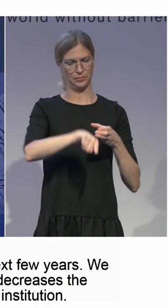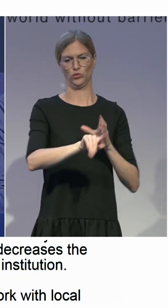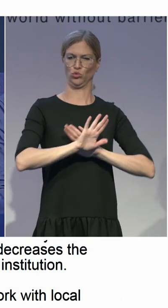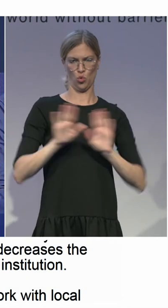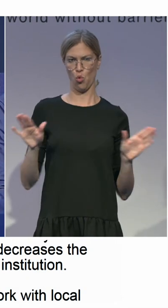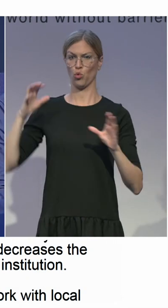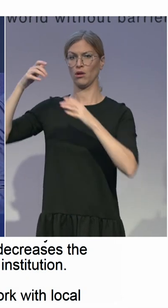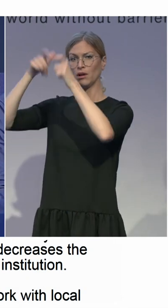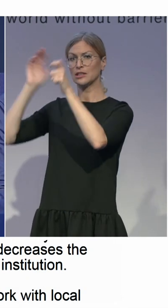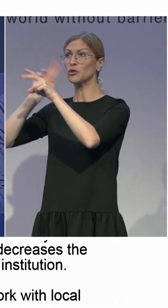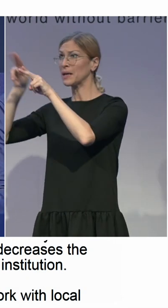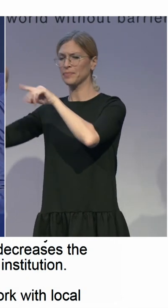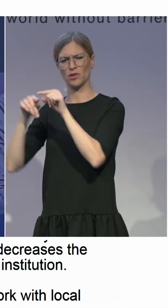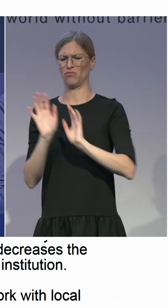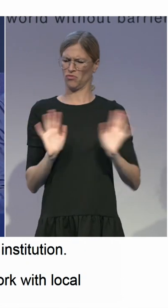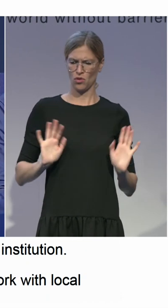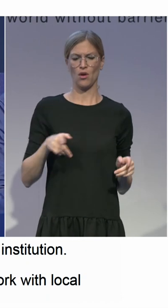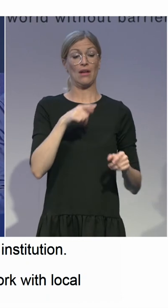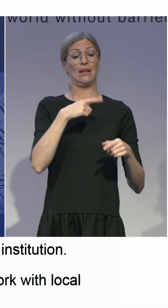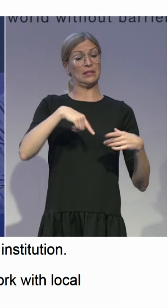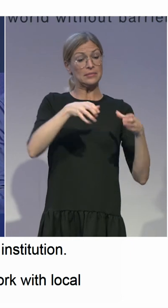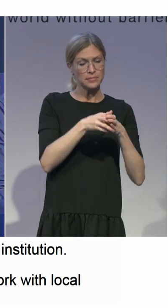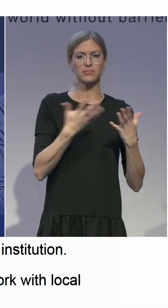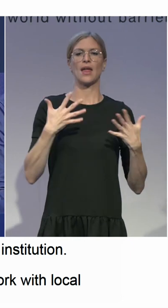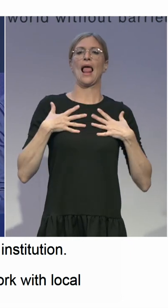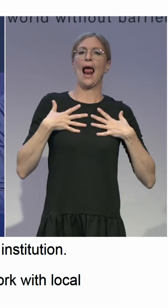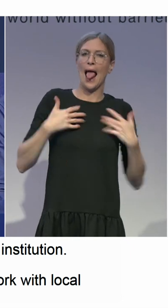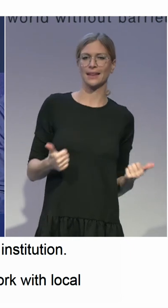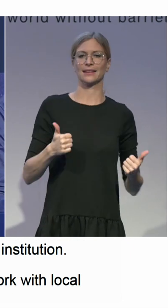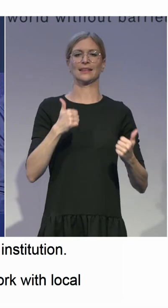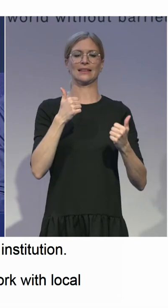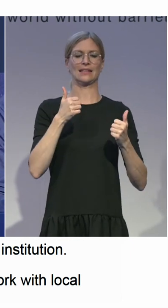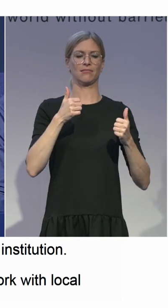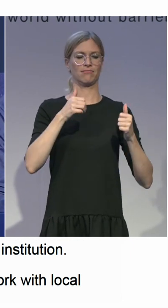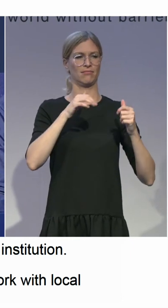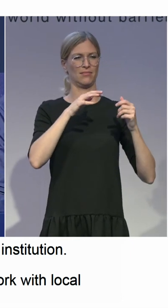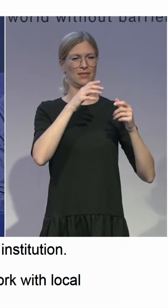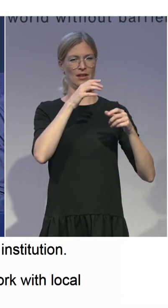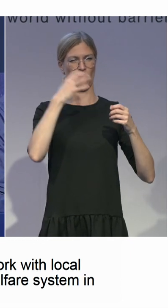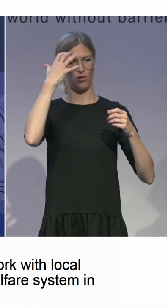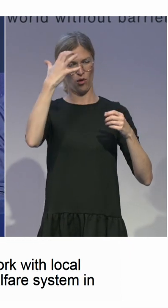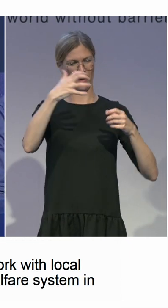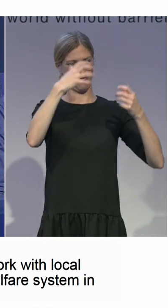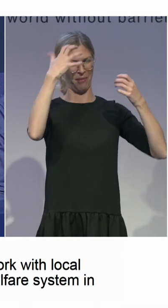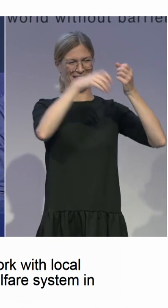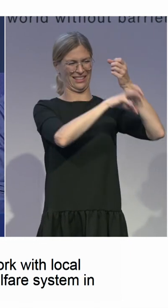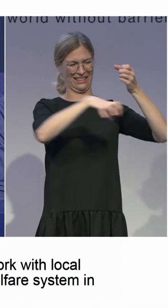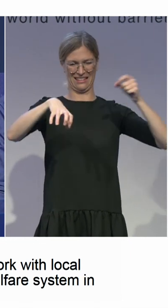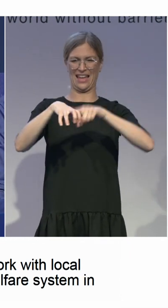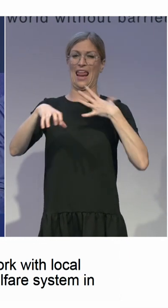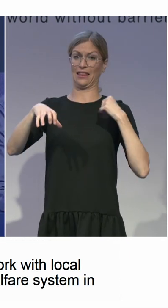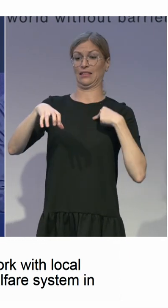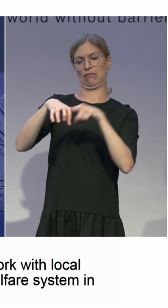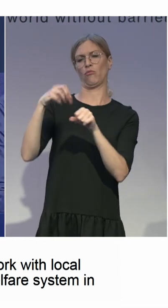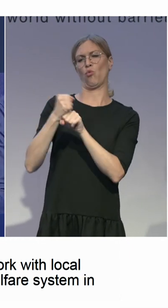system in the local municipality. And we change their attitudes because in the beginning, they were the first barriers